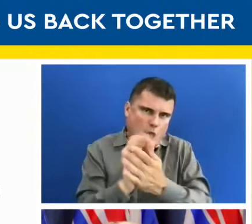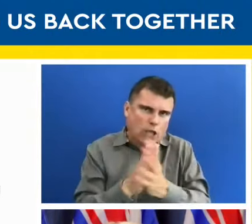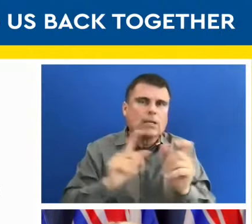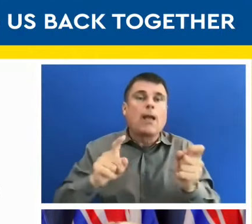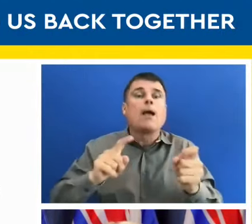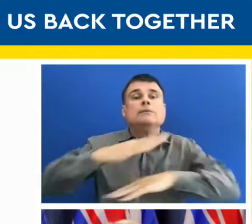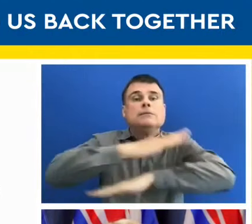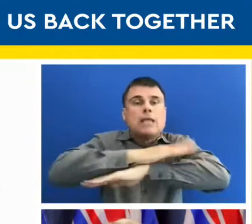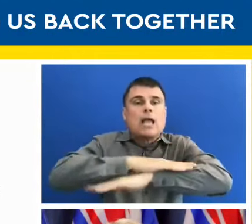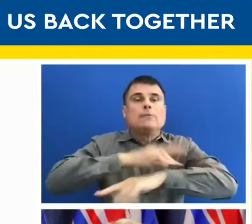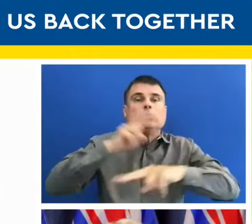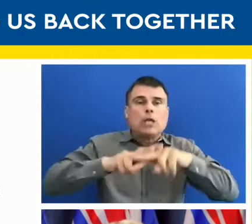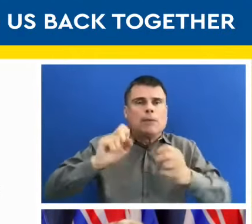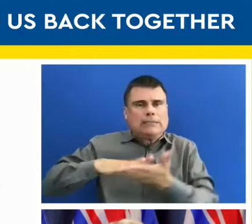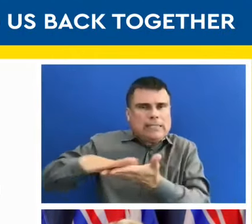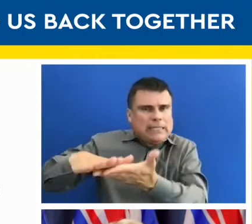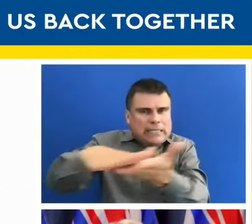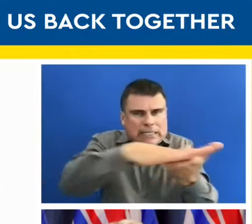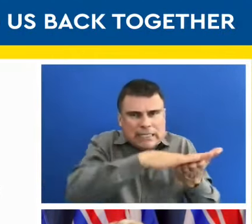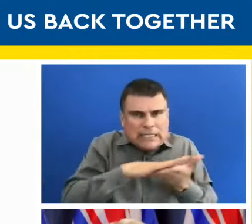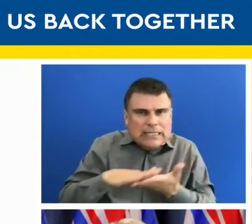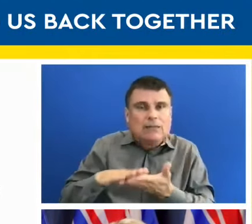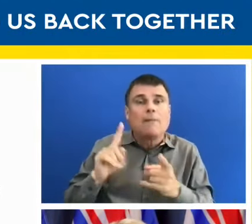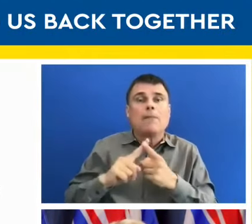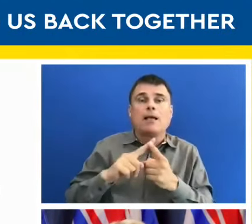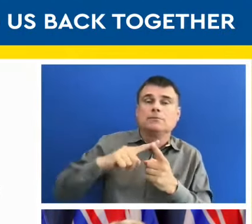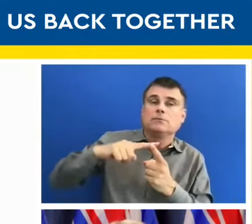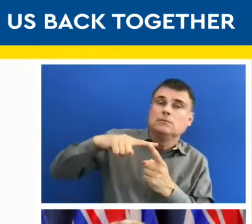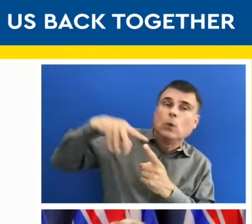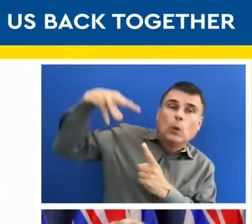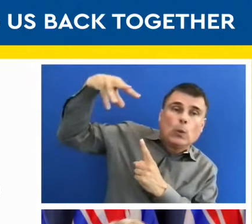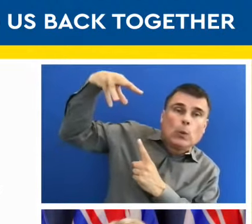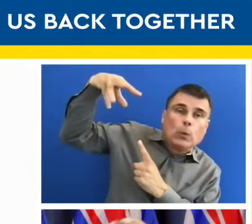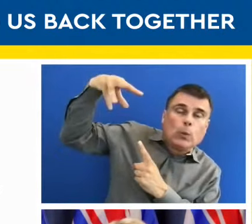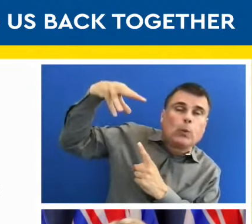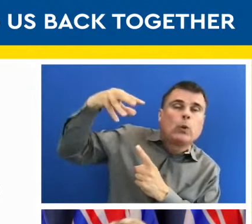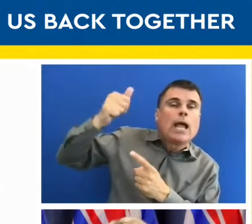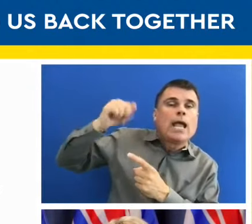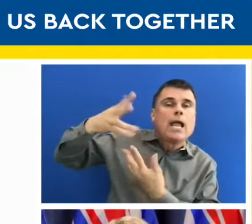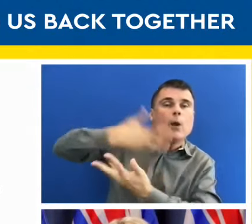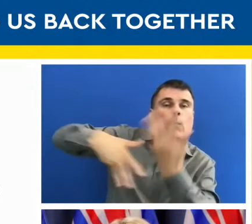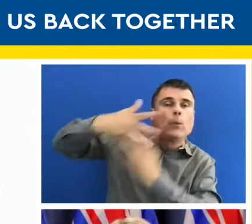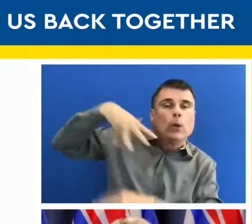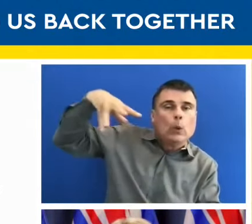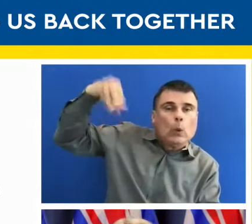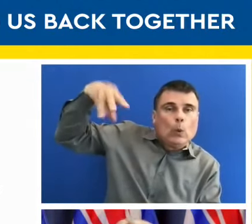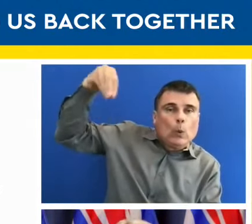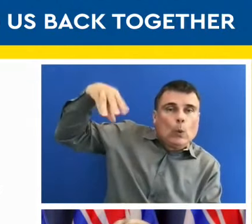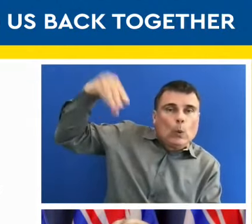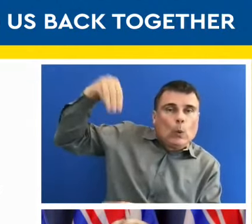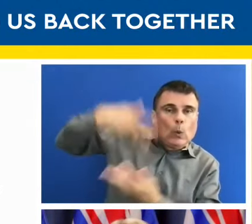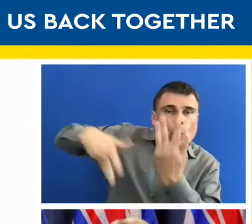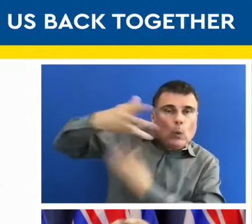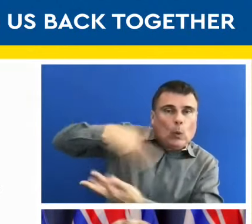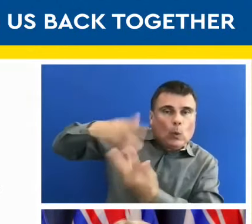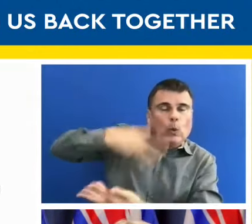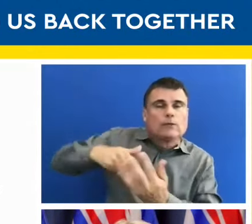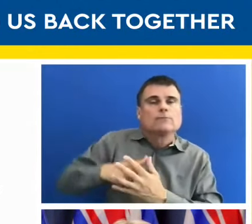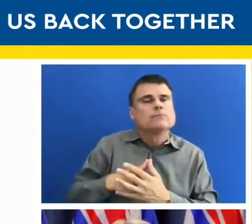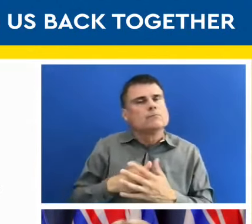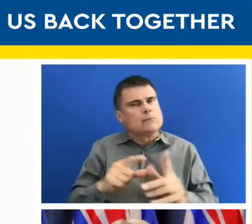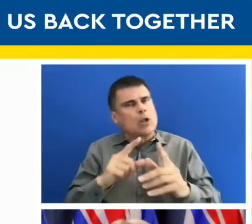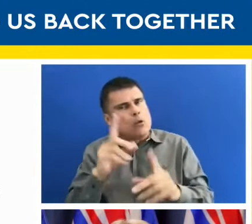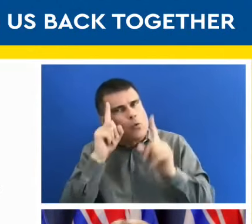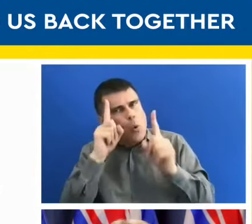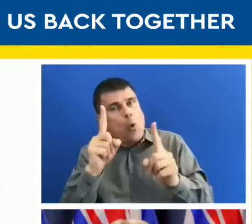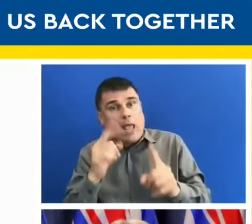things like ventilation. And, of course, the most important, making sure that we have the ability for people who are sick to stay